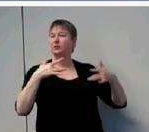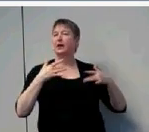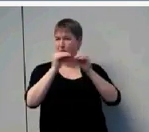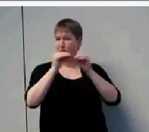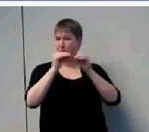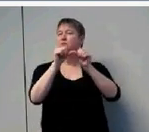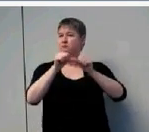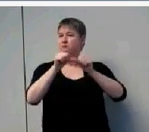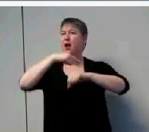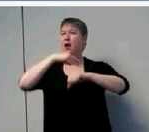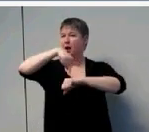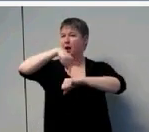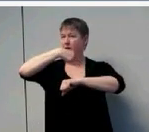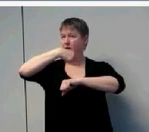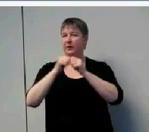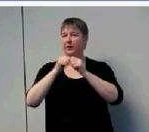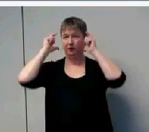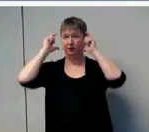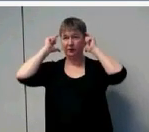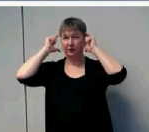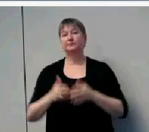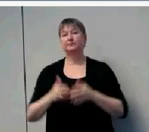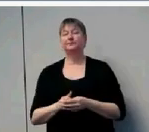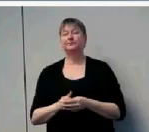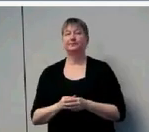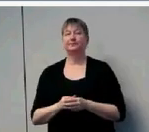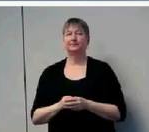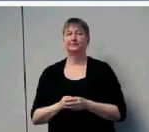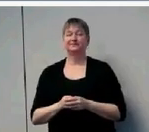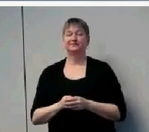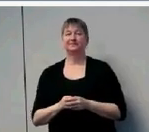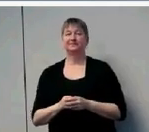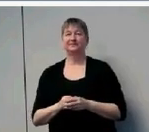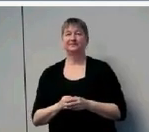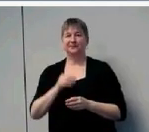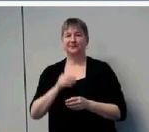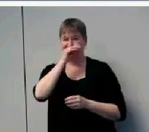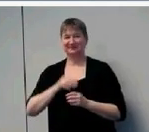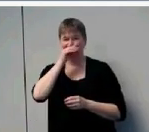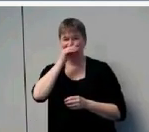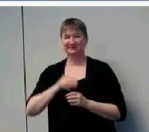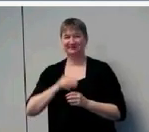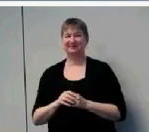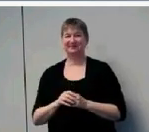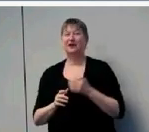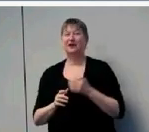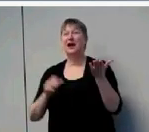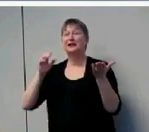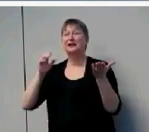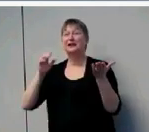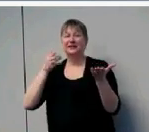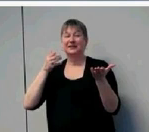we want to spend our efforts there. Here's an issue of a challenging little 24-month-old